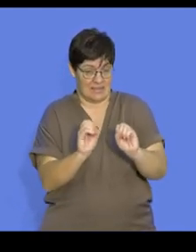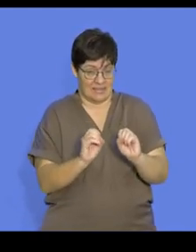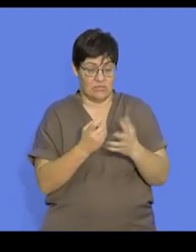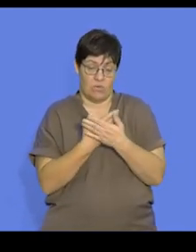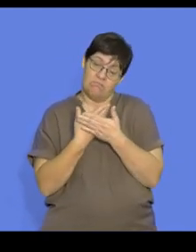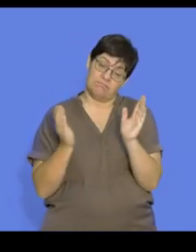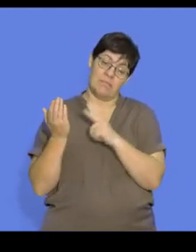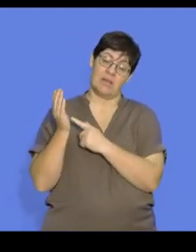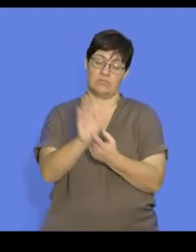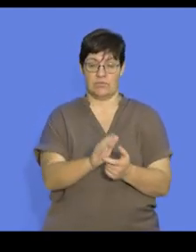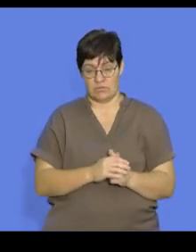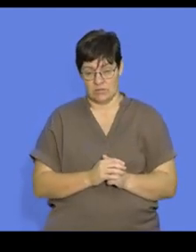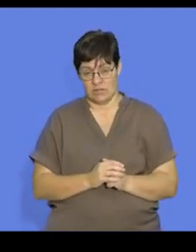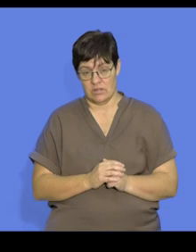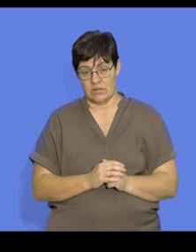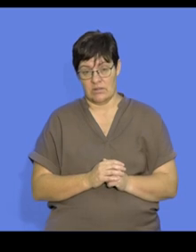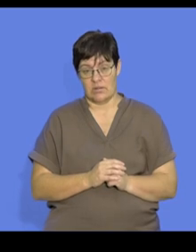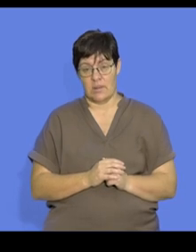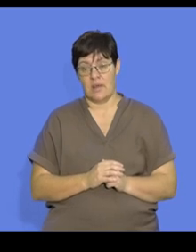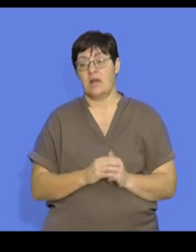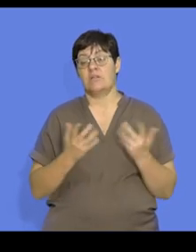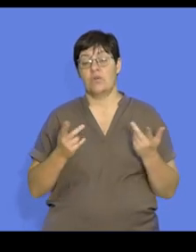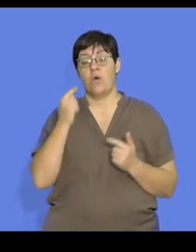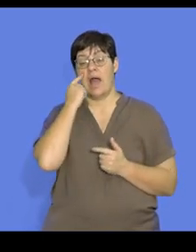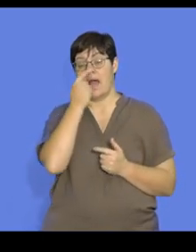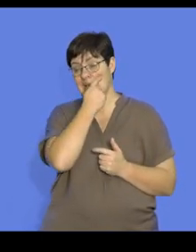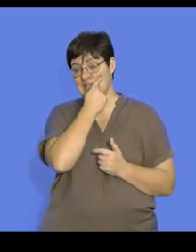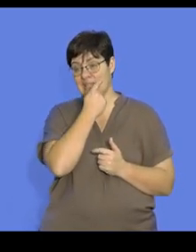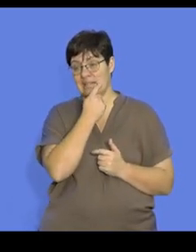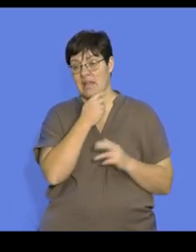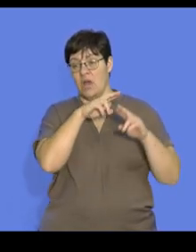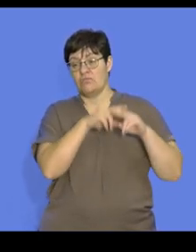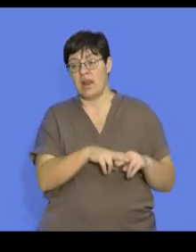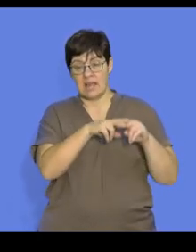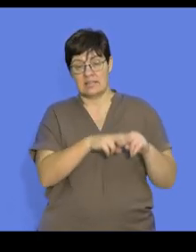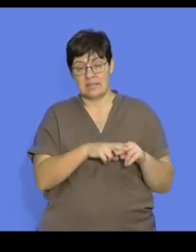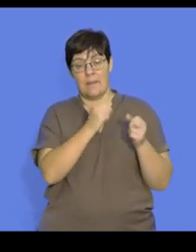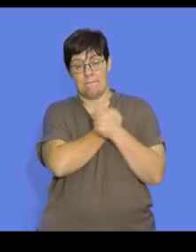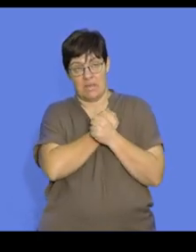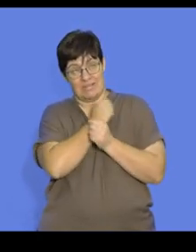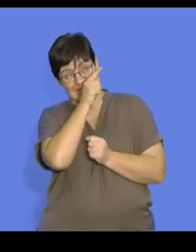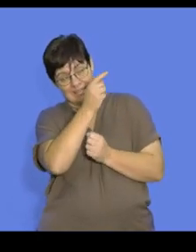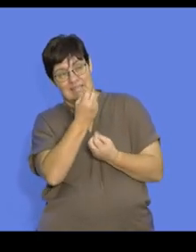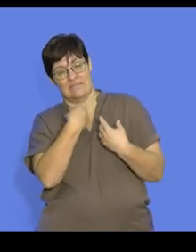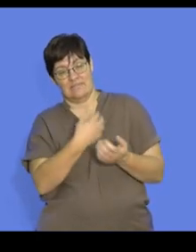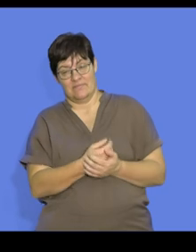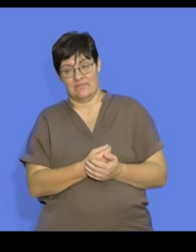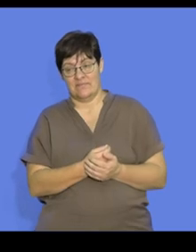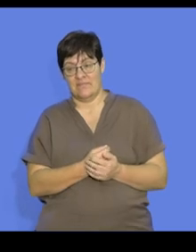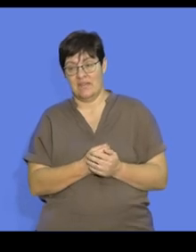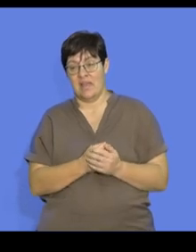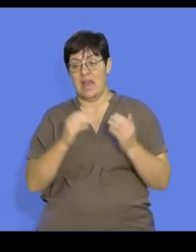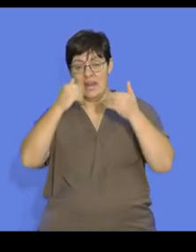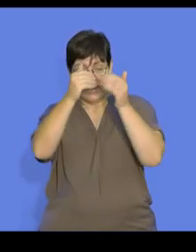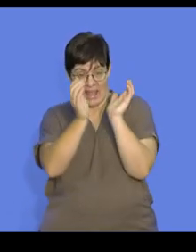and so they have exposed body surfaces. The eyes, they rely on their parents. The nest